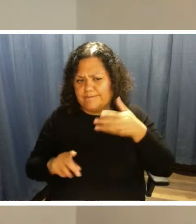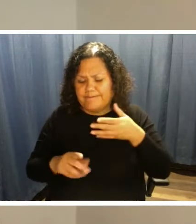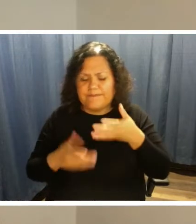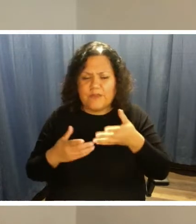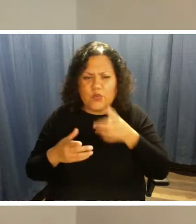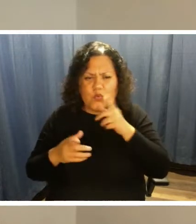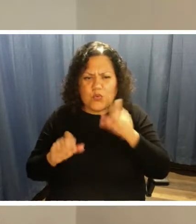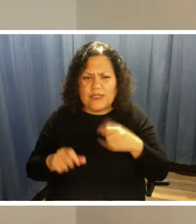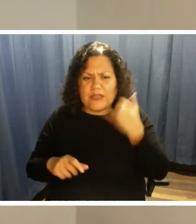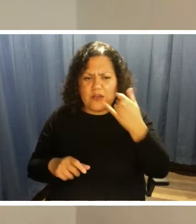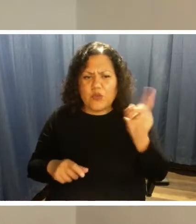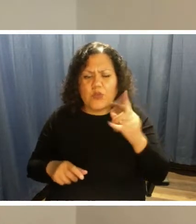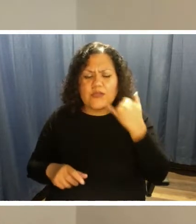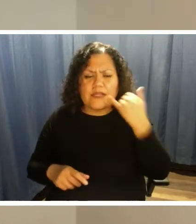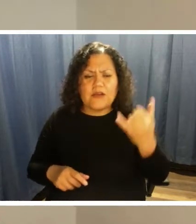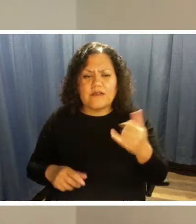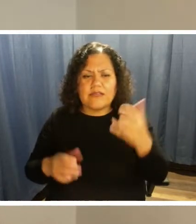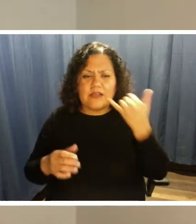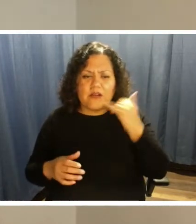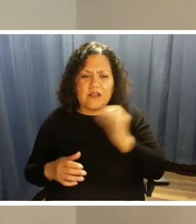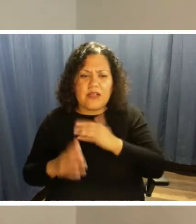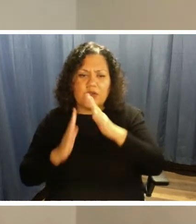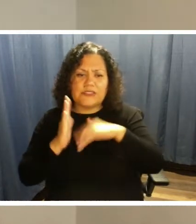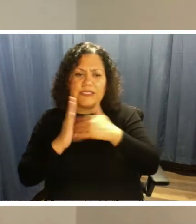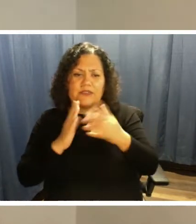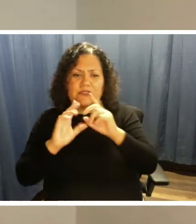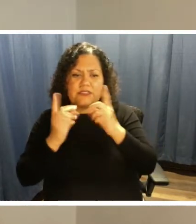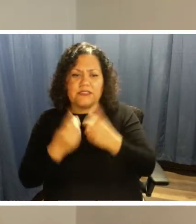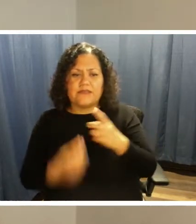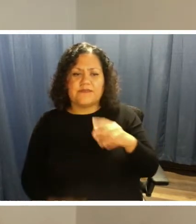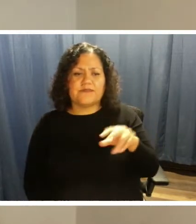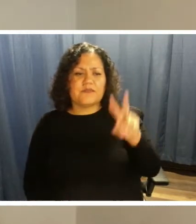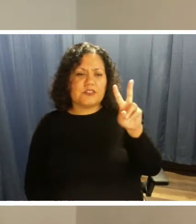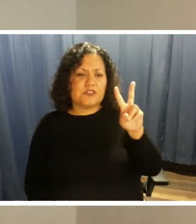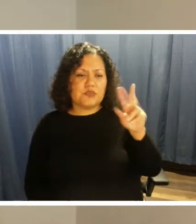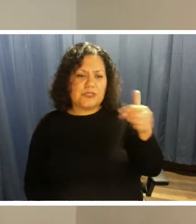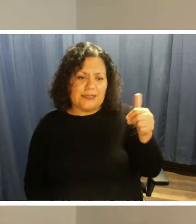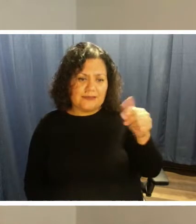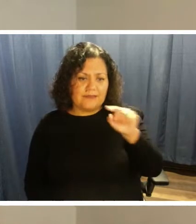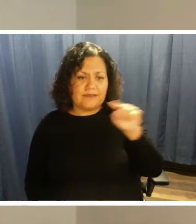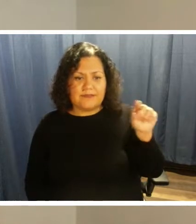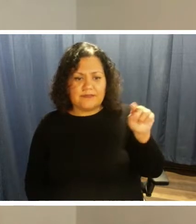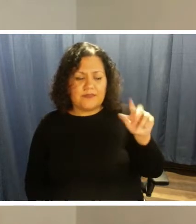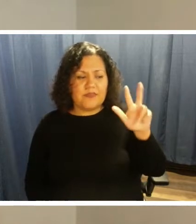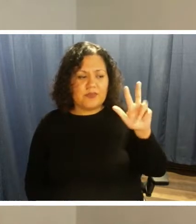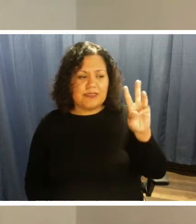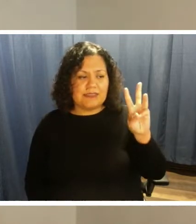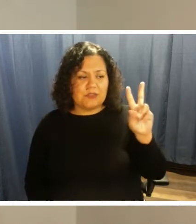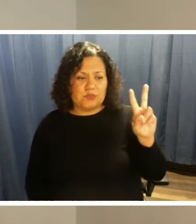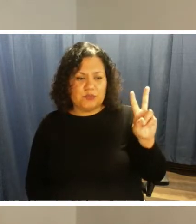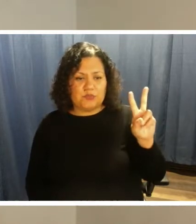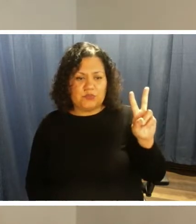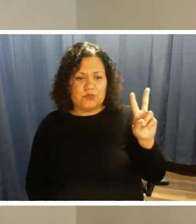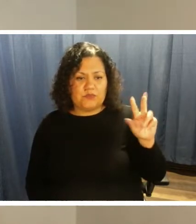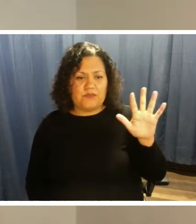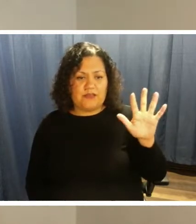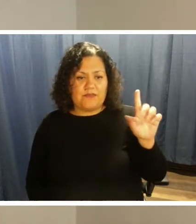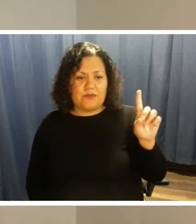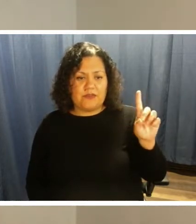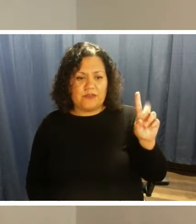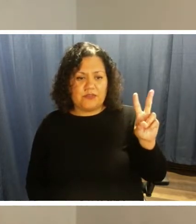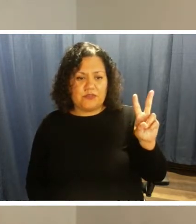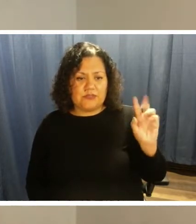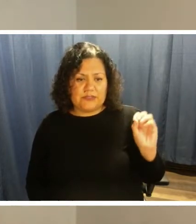or where would they call? They can call our scheduling department at 210-362-5120.